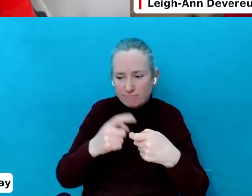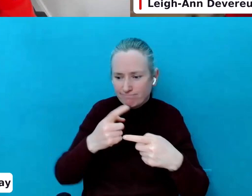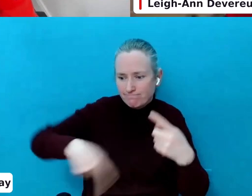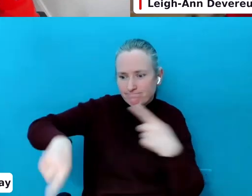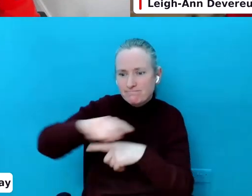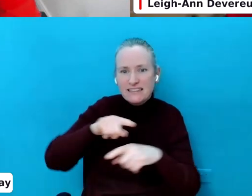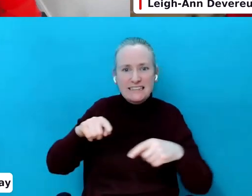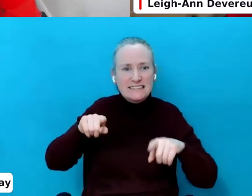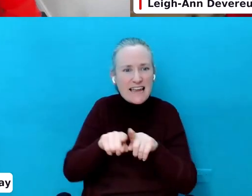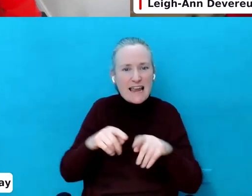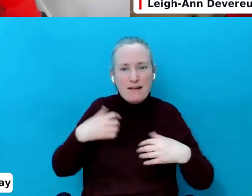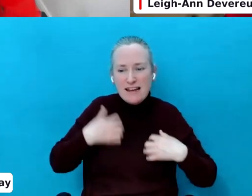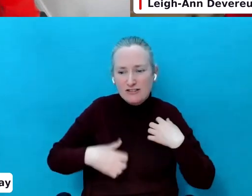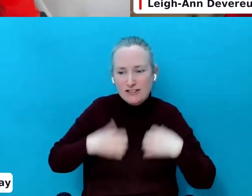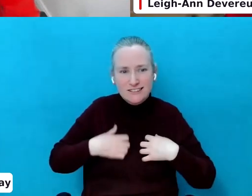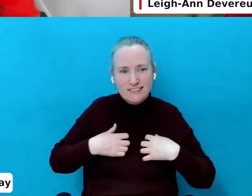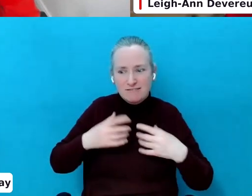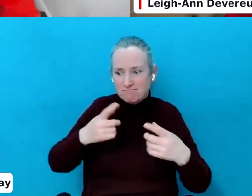and hobbies.